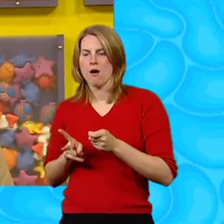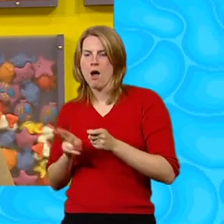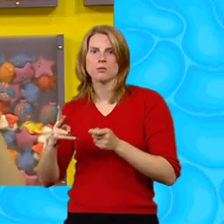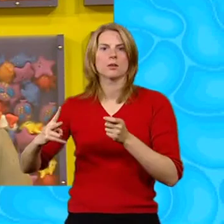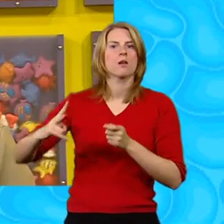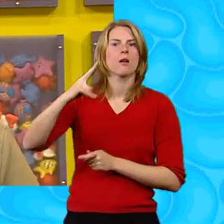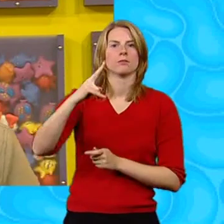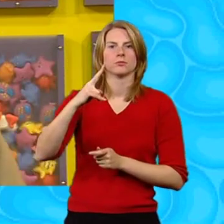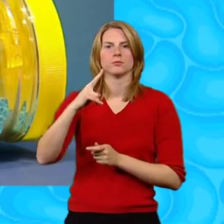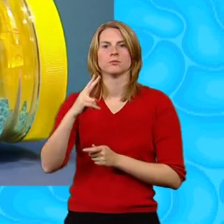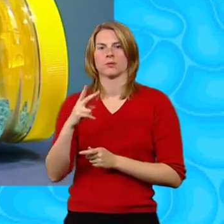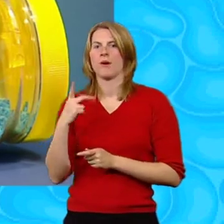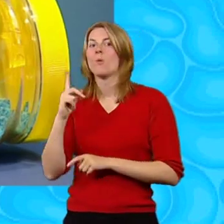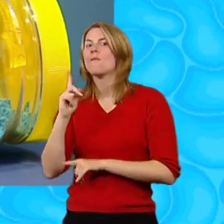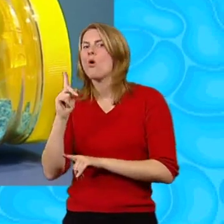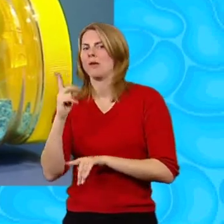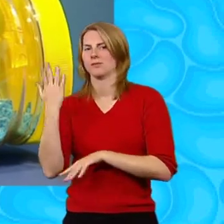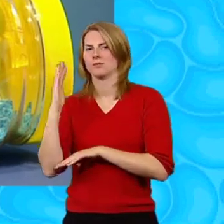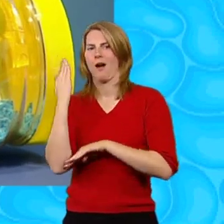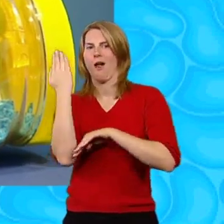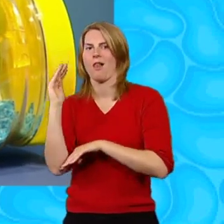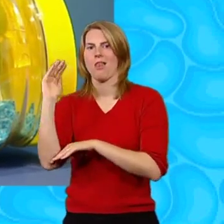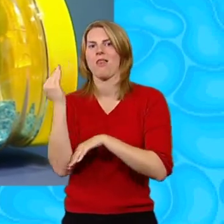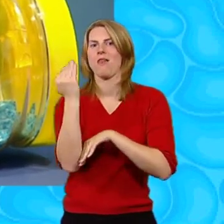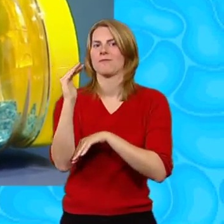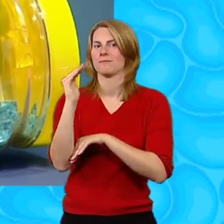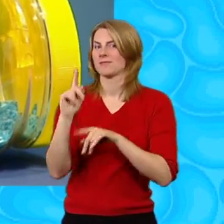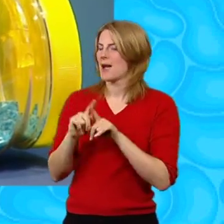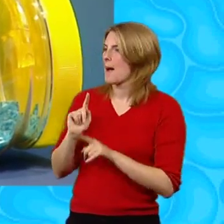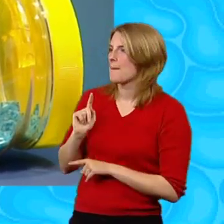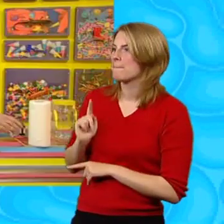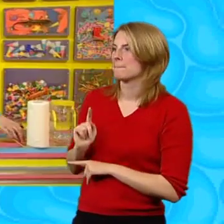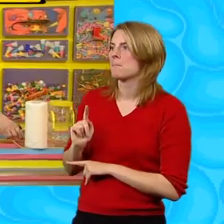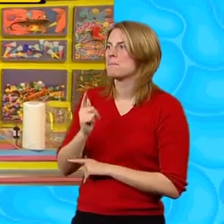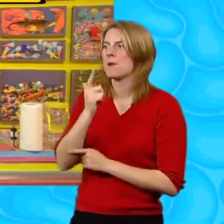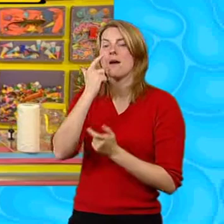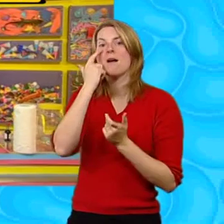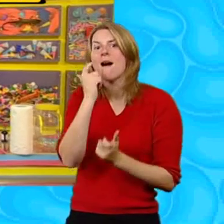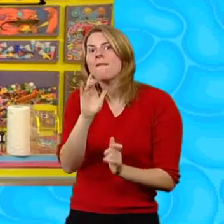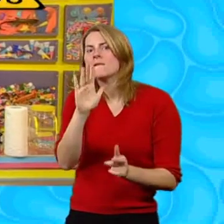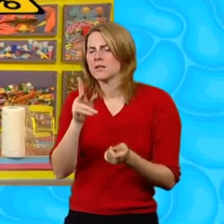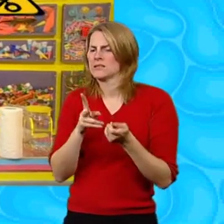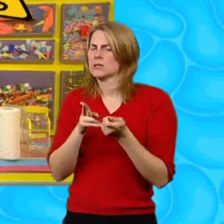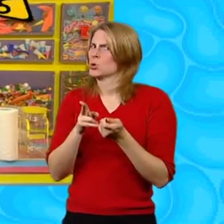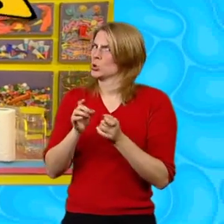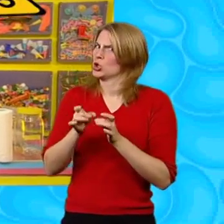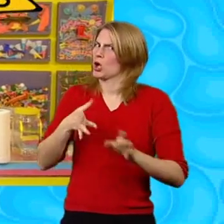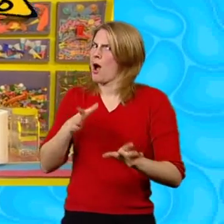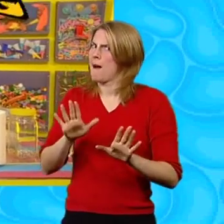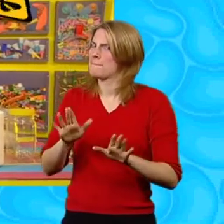are going to be the sails Like this But remember to be careful Because scissors are sharp